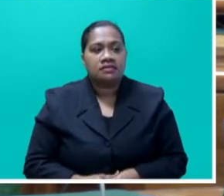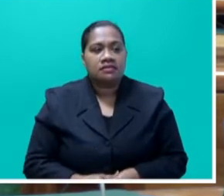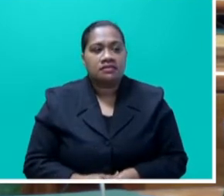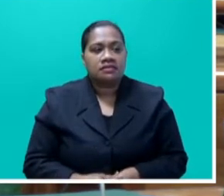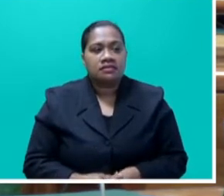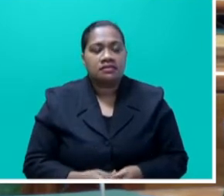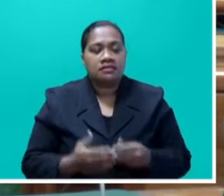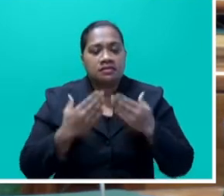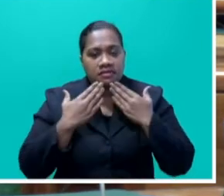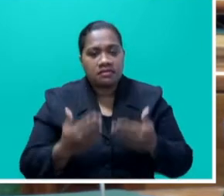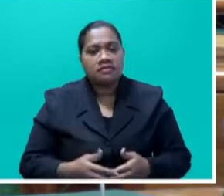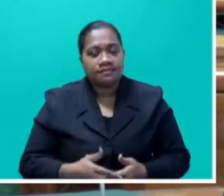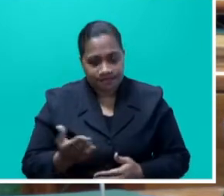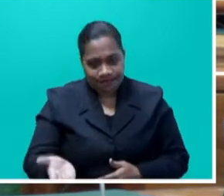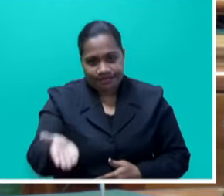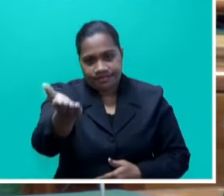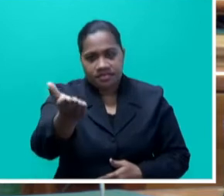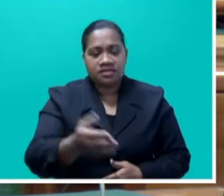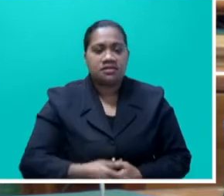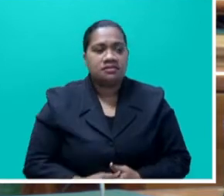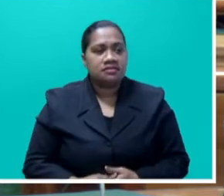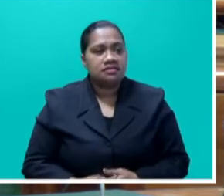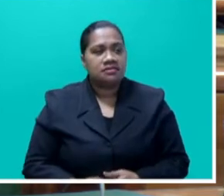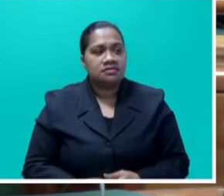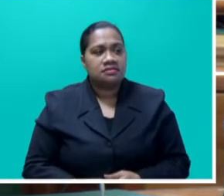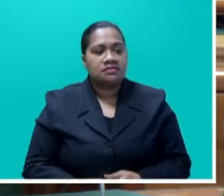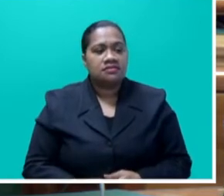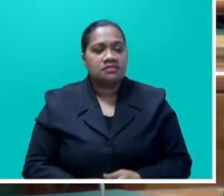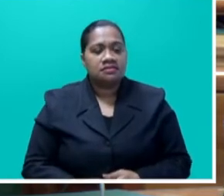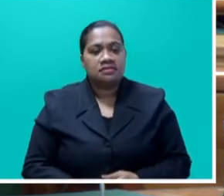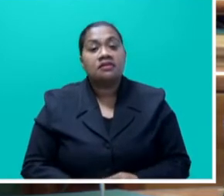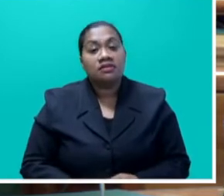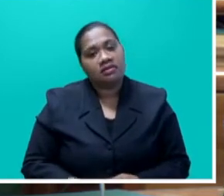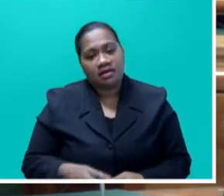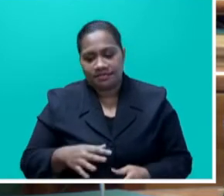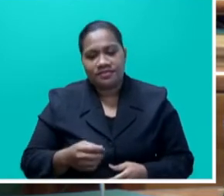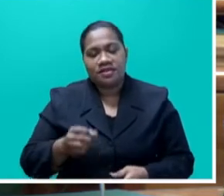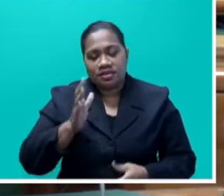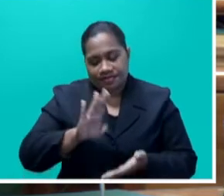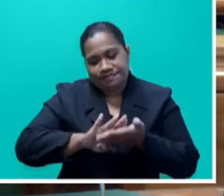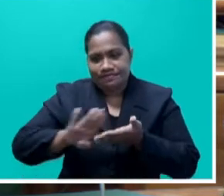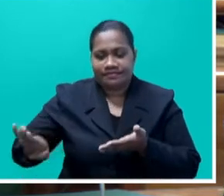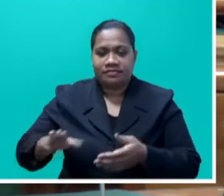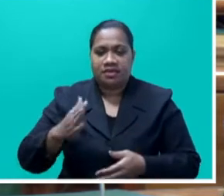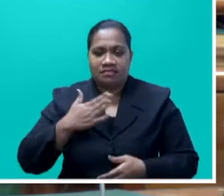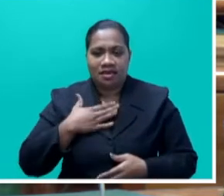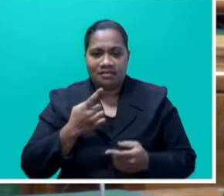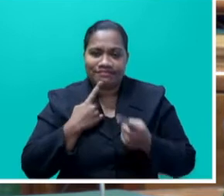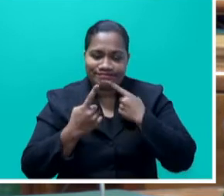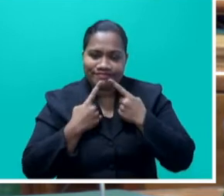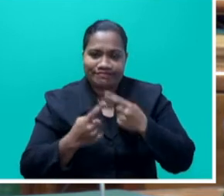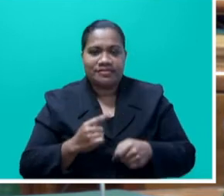Honourable Minister, you have the floor. Thank you, sir. Thank What the Speaker say, let me get to the substantive question